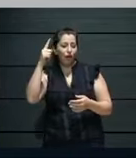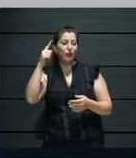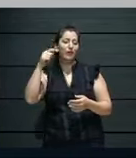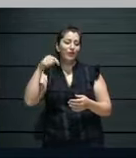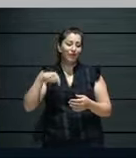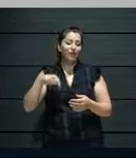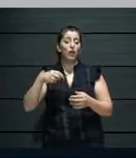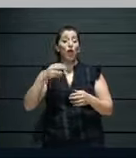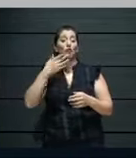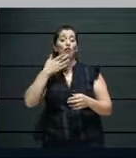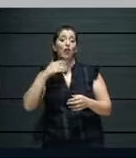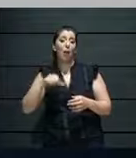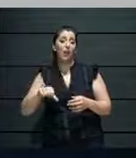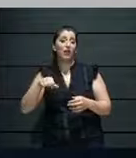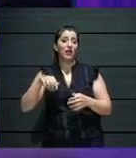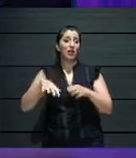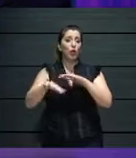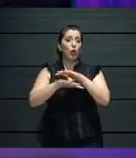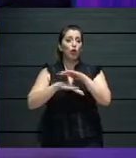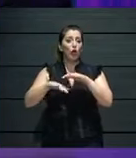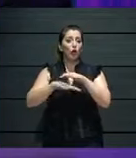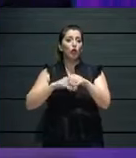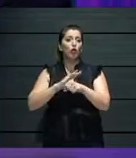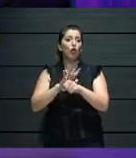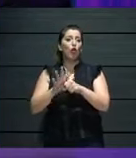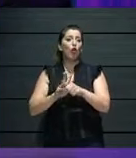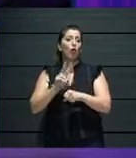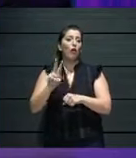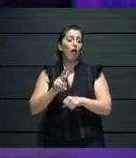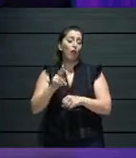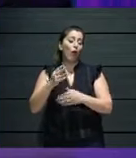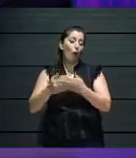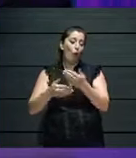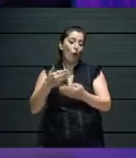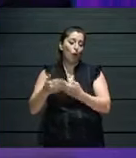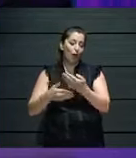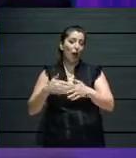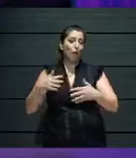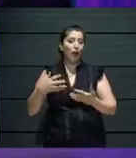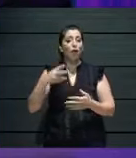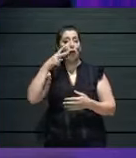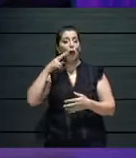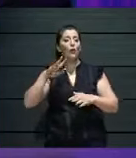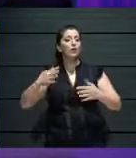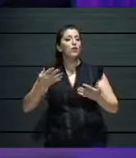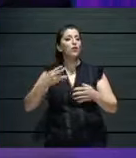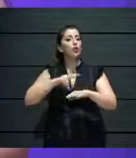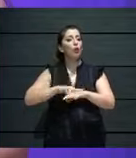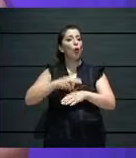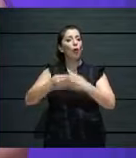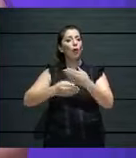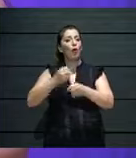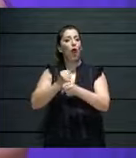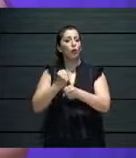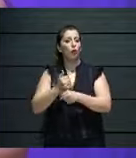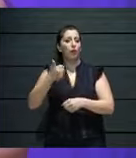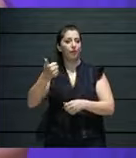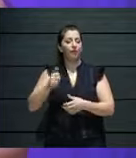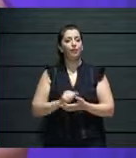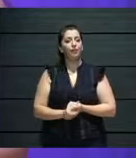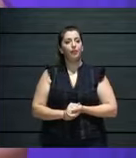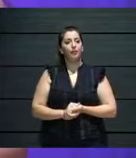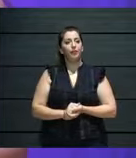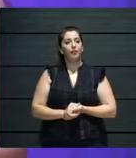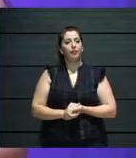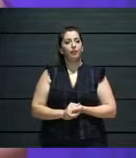for a while. Exactly. Thank you, Annabelle. This was a really interesting, um, presentation of what happened in this